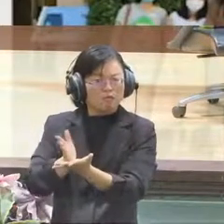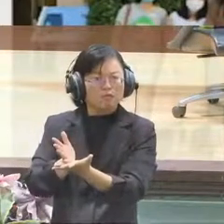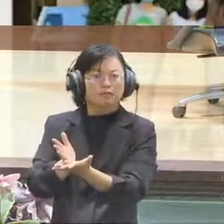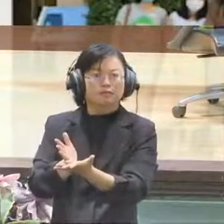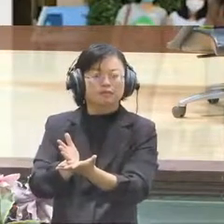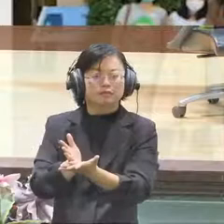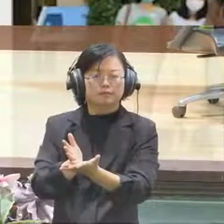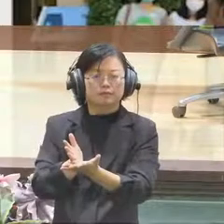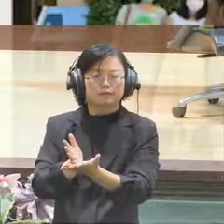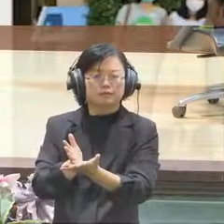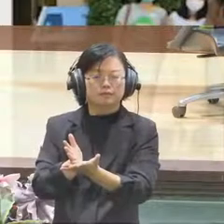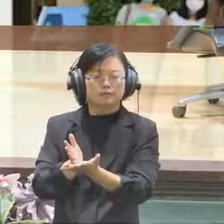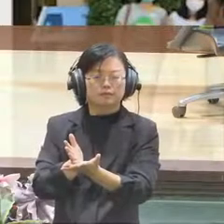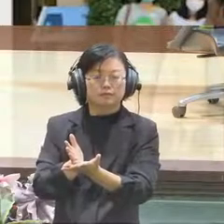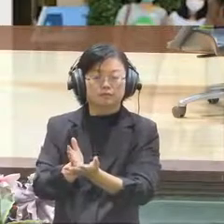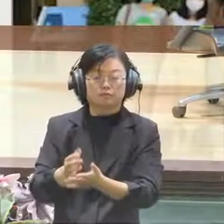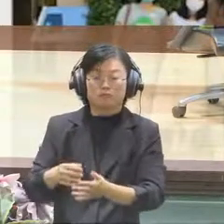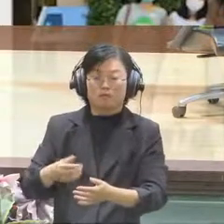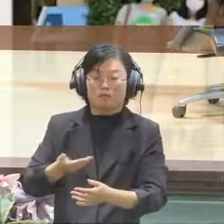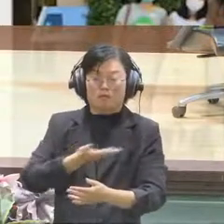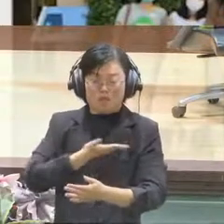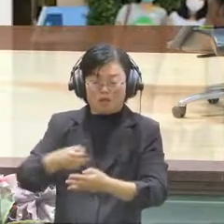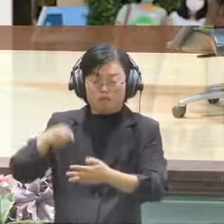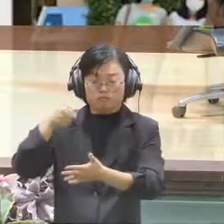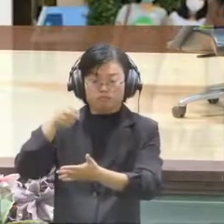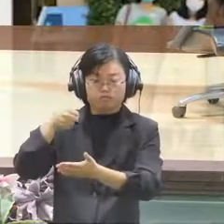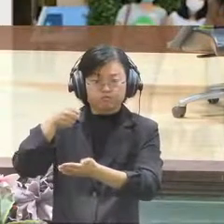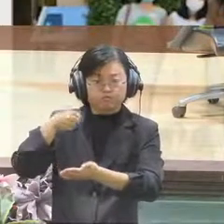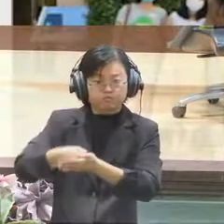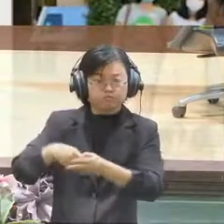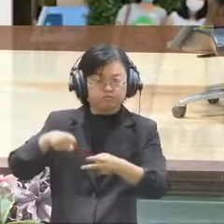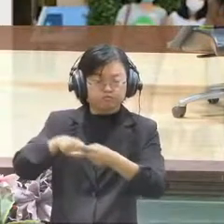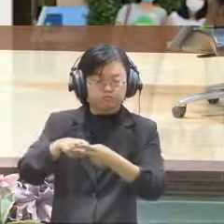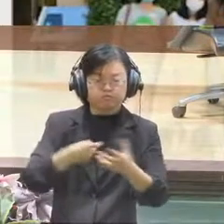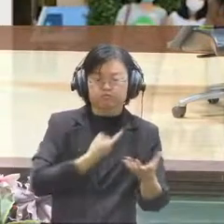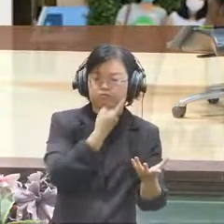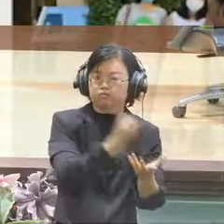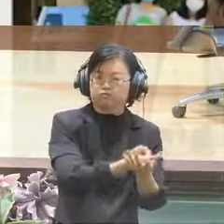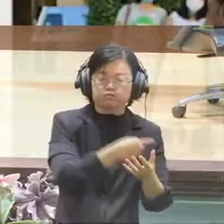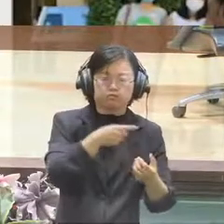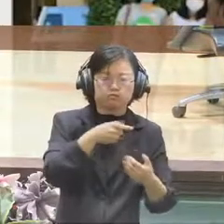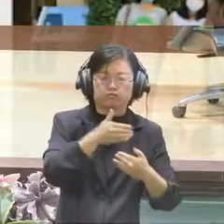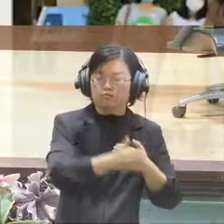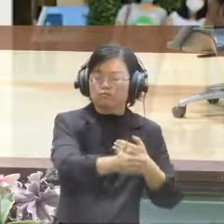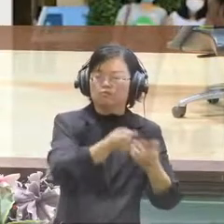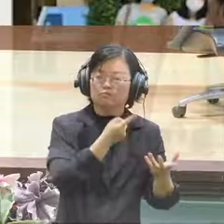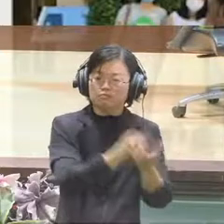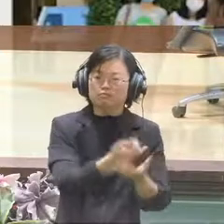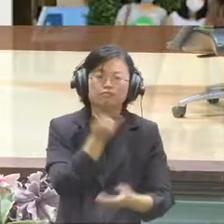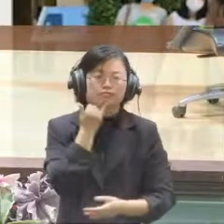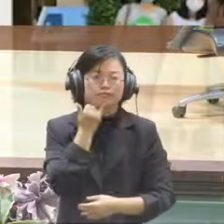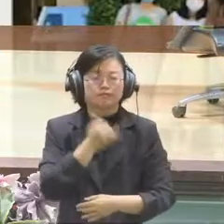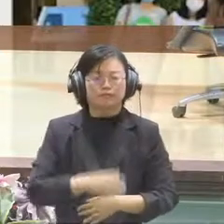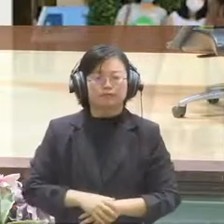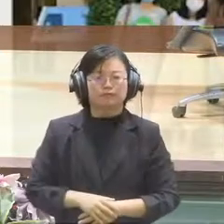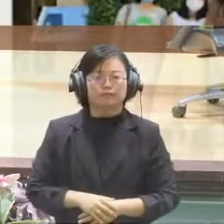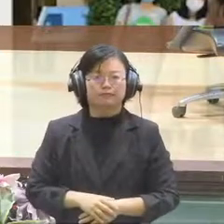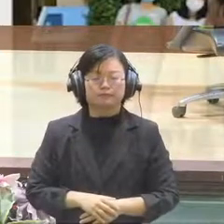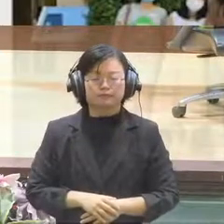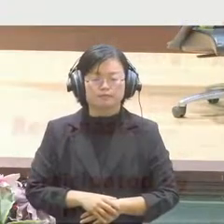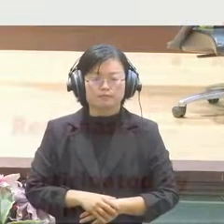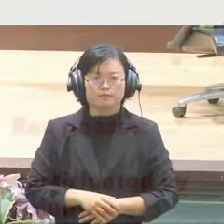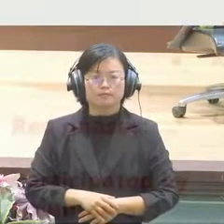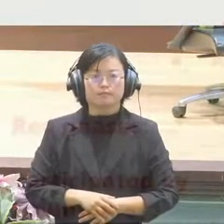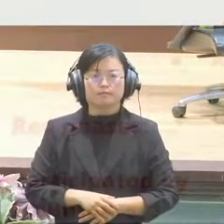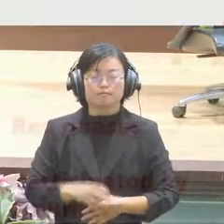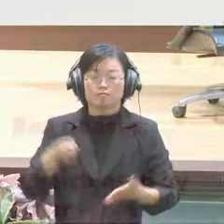I will talk about this in a few minutes. So gradually they would become researchers in the future,